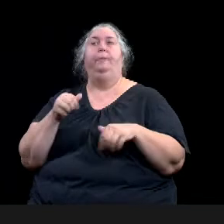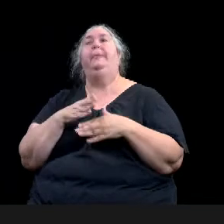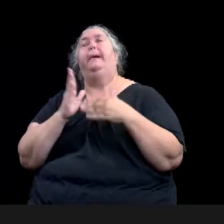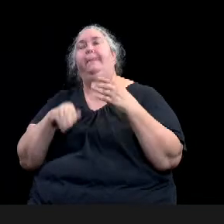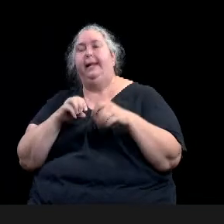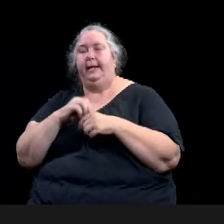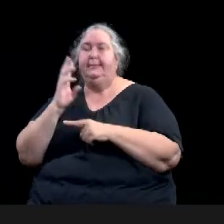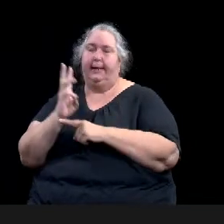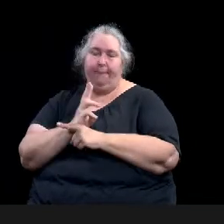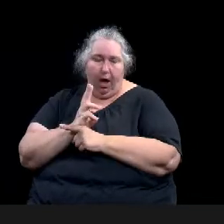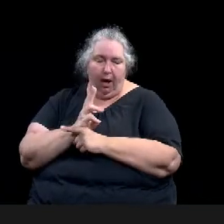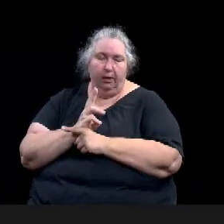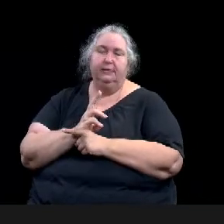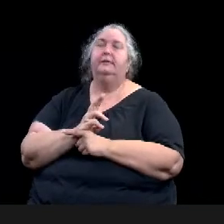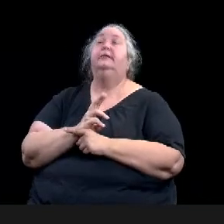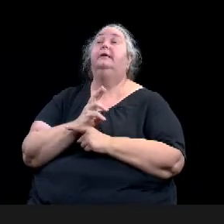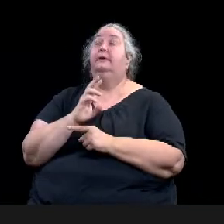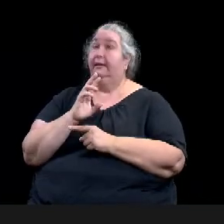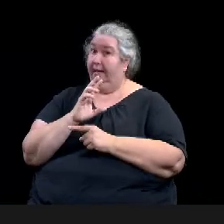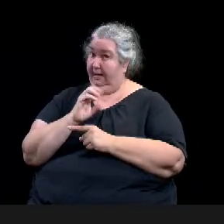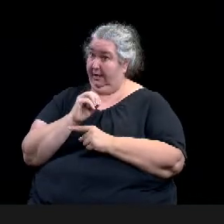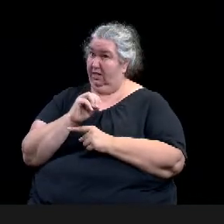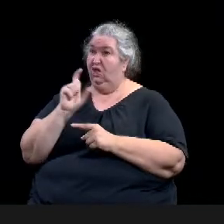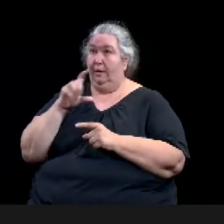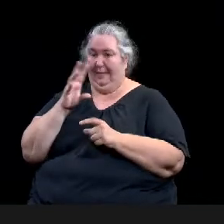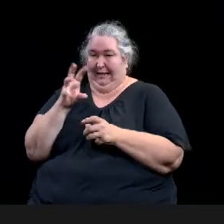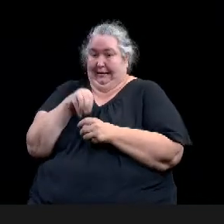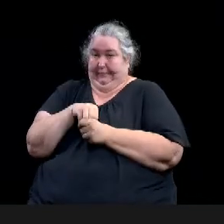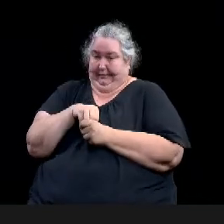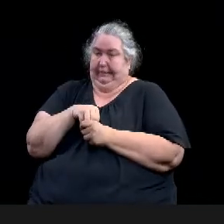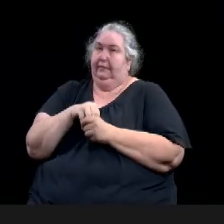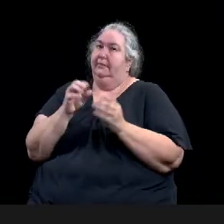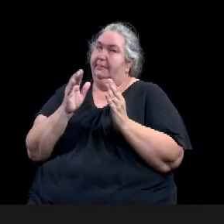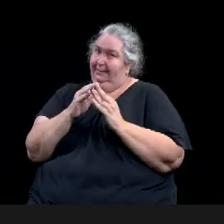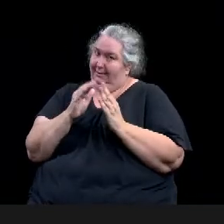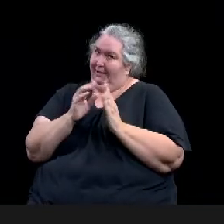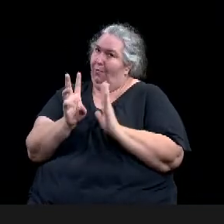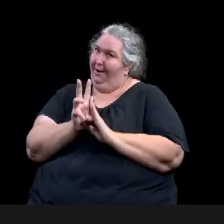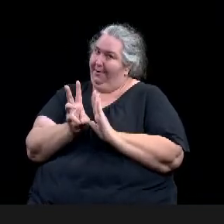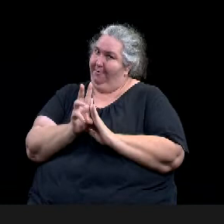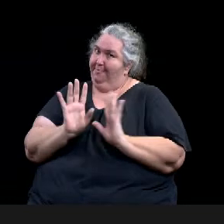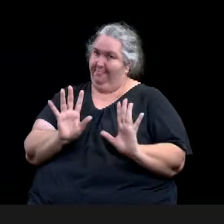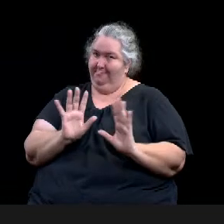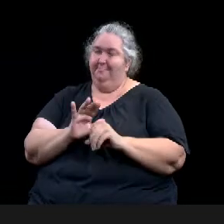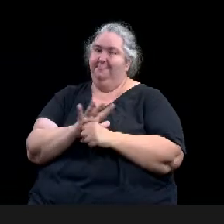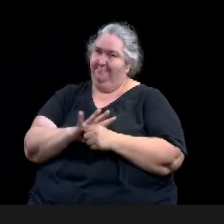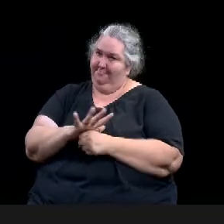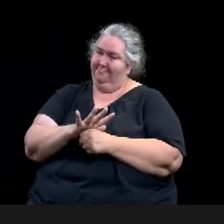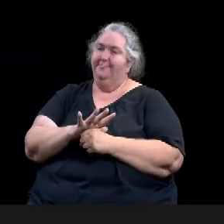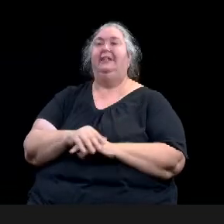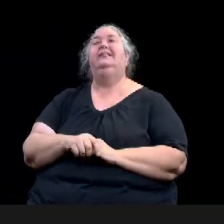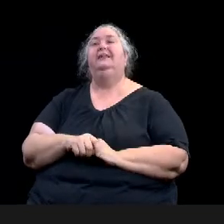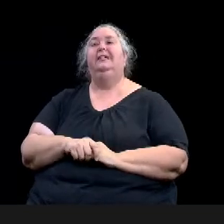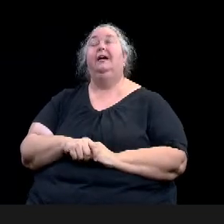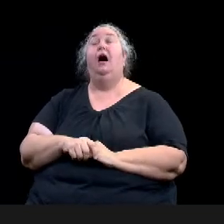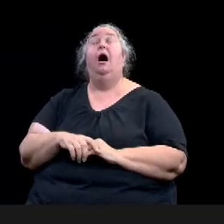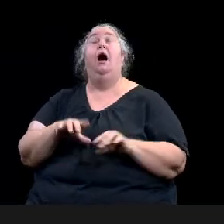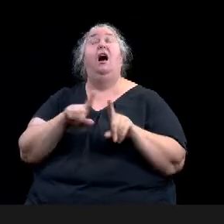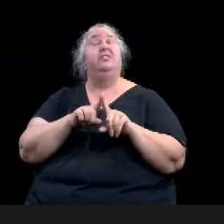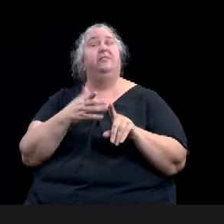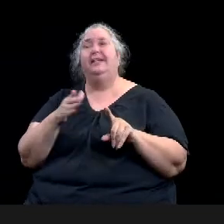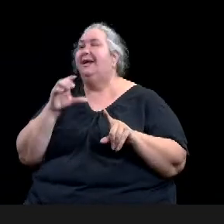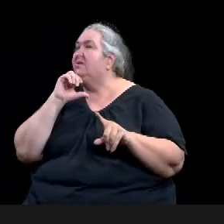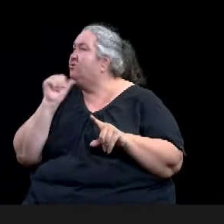Likewise, things that aren't eligible would be something that duplicates, um, or expands on an existing